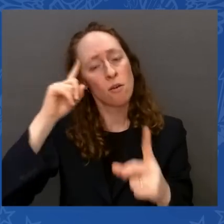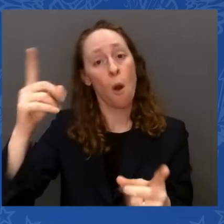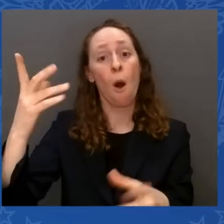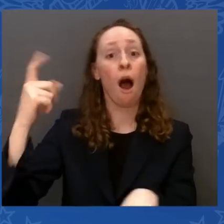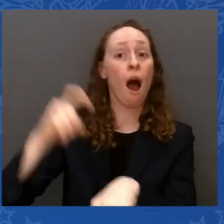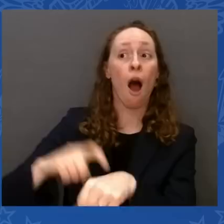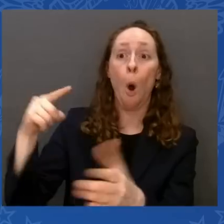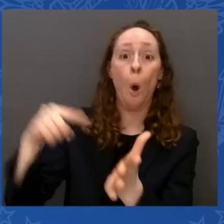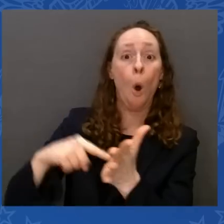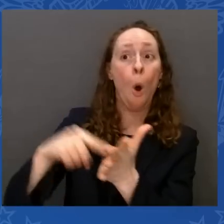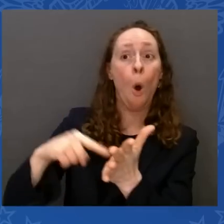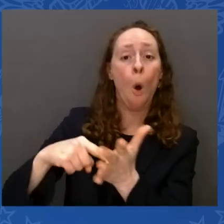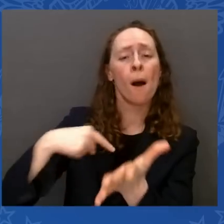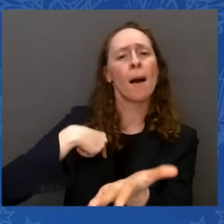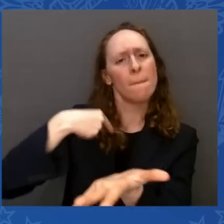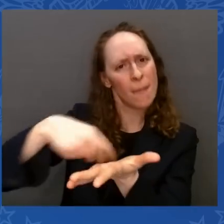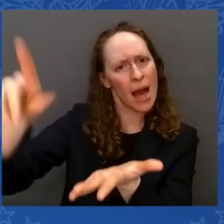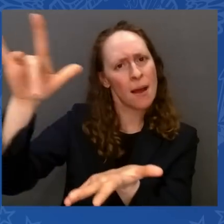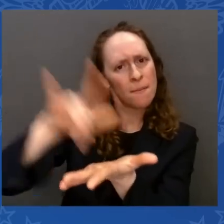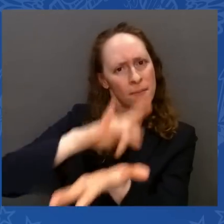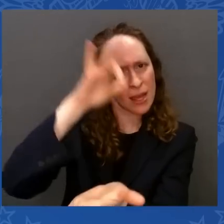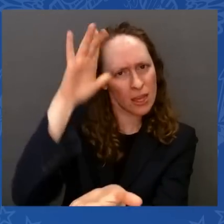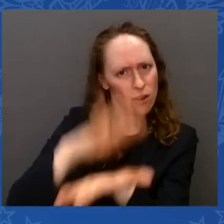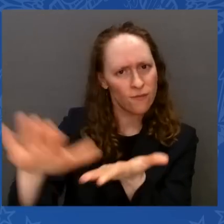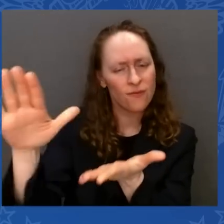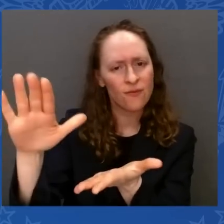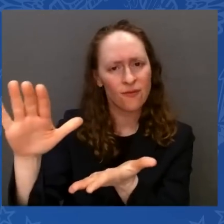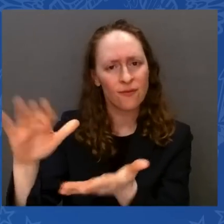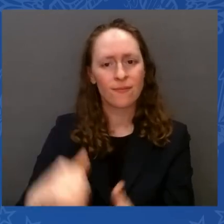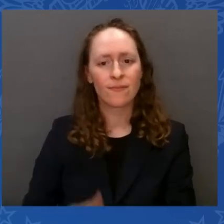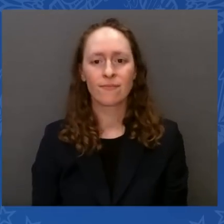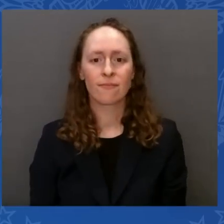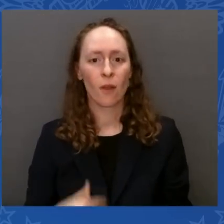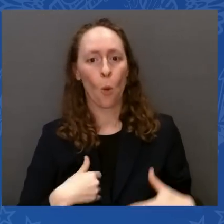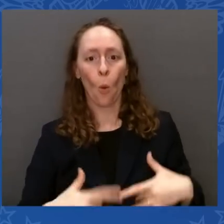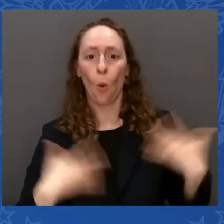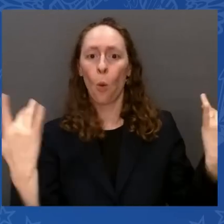stand up when I asked them to join us in rejecting cuts of Social Security.